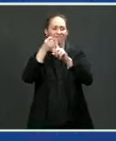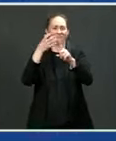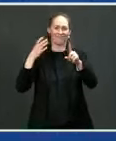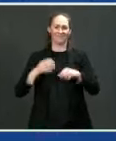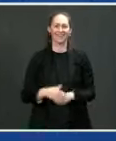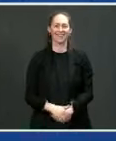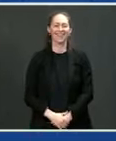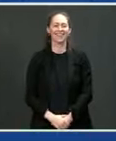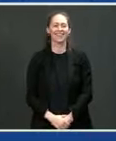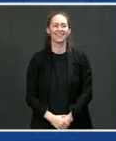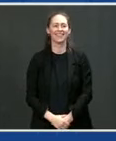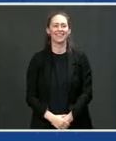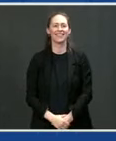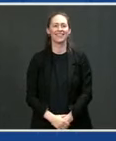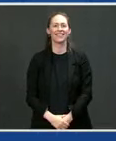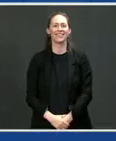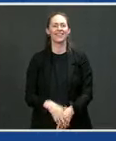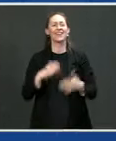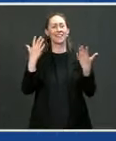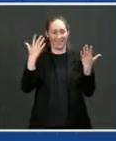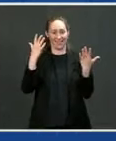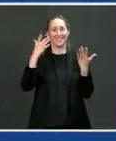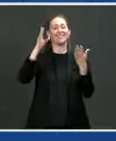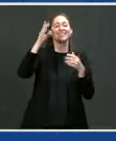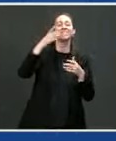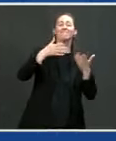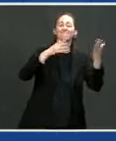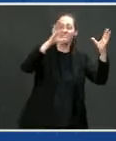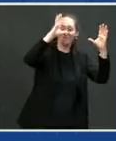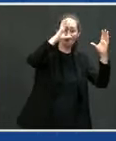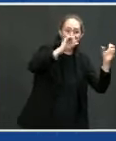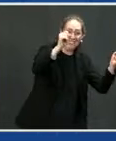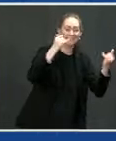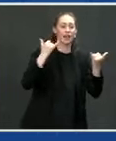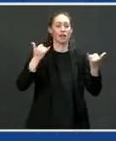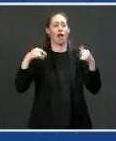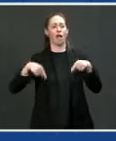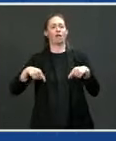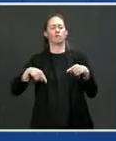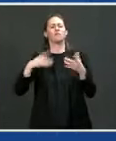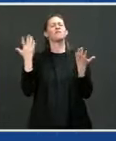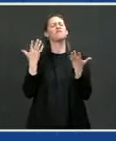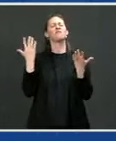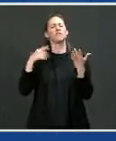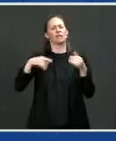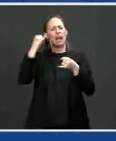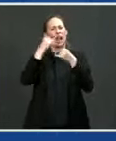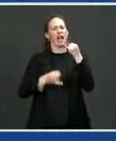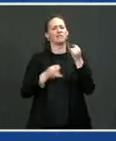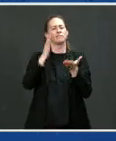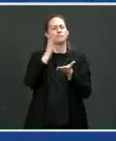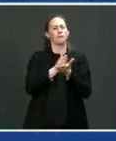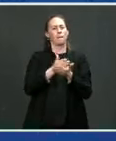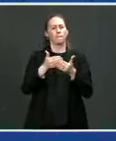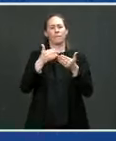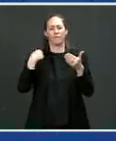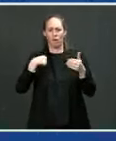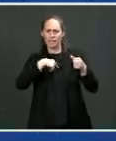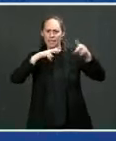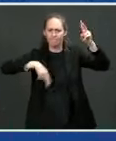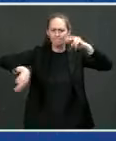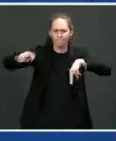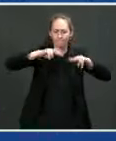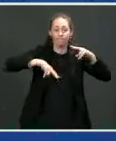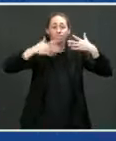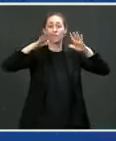Sure, Mr. President. We're at the final assembly stop. This is the last place before customers take control of this vehicle. The vehicles